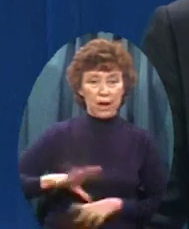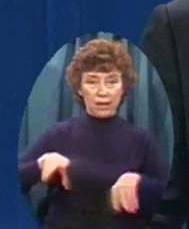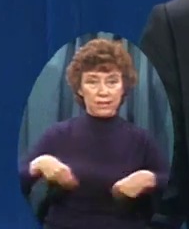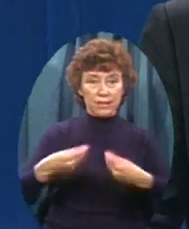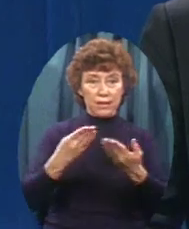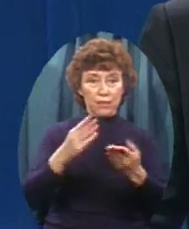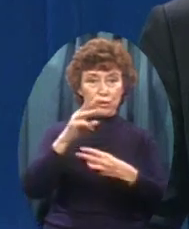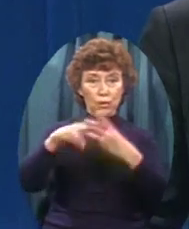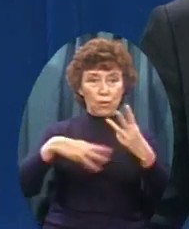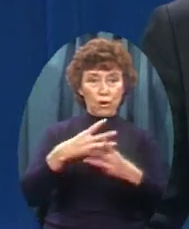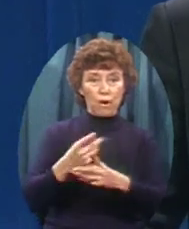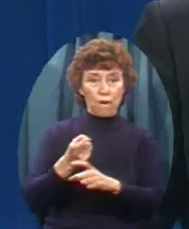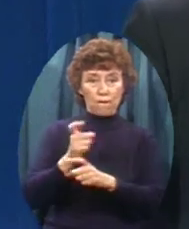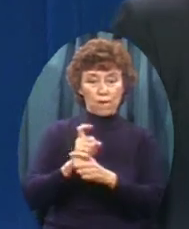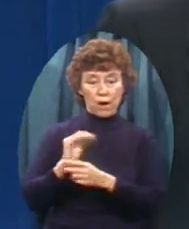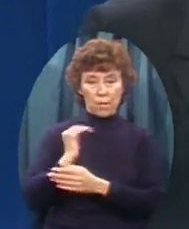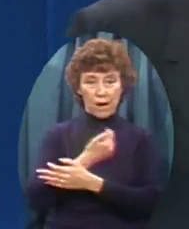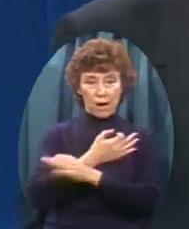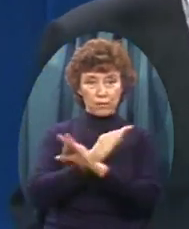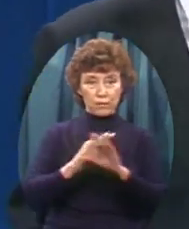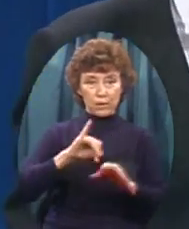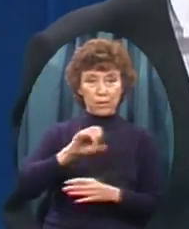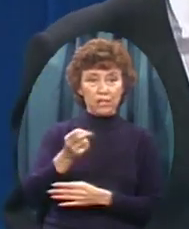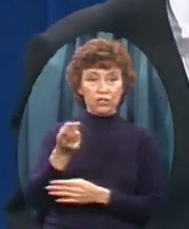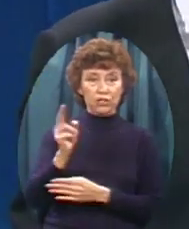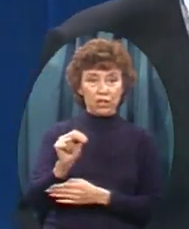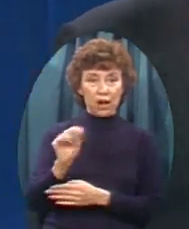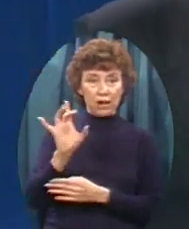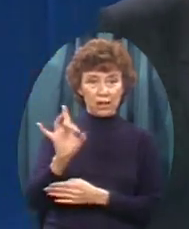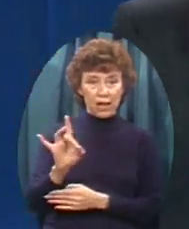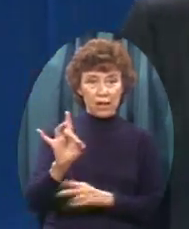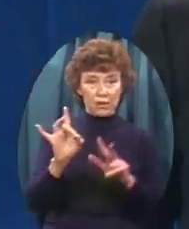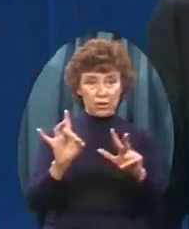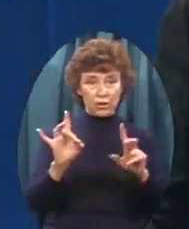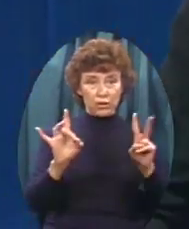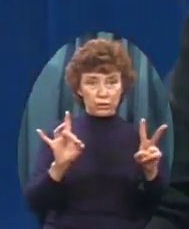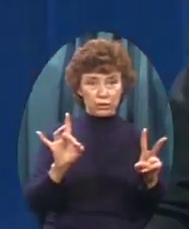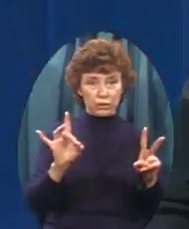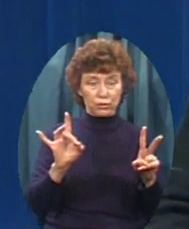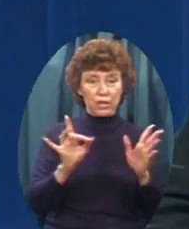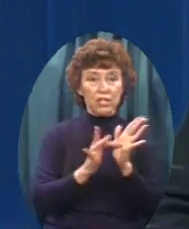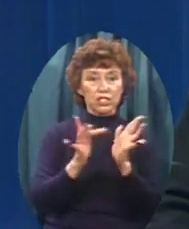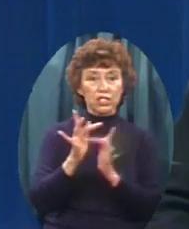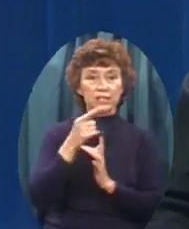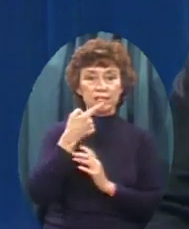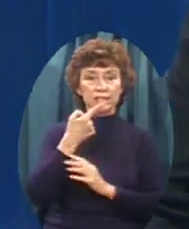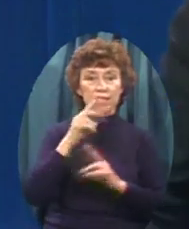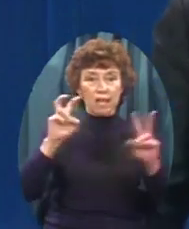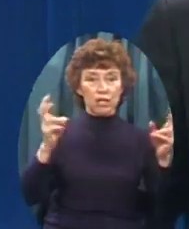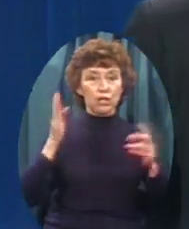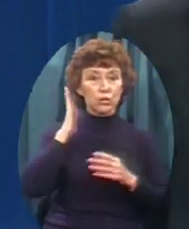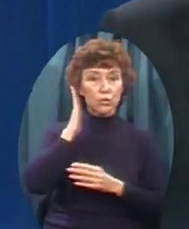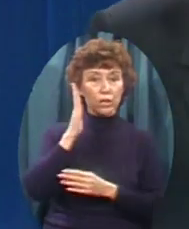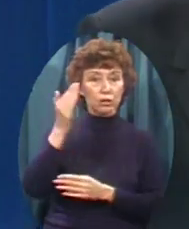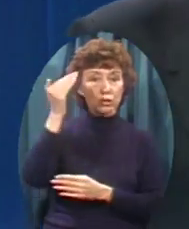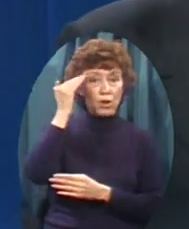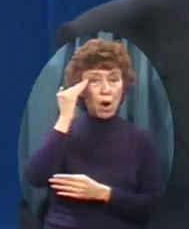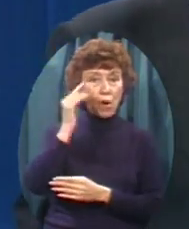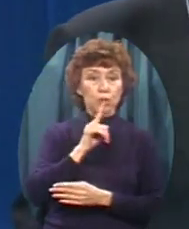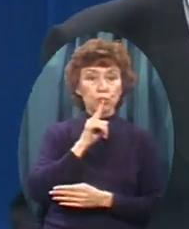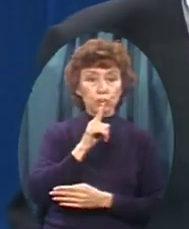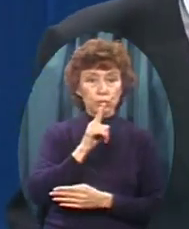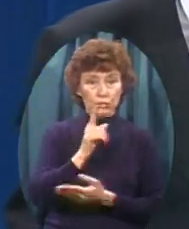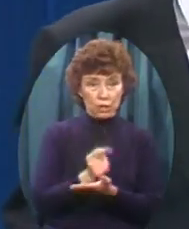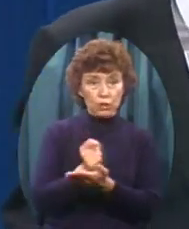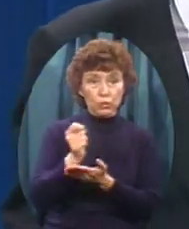In John chapter 8 And verse 32 Jesus said And ye shall know The truth And the truth Shall